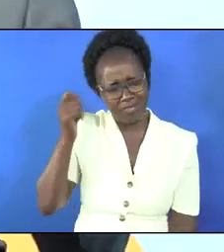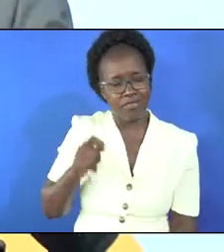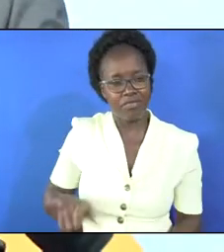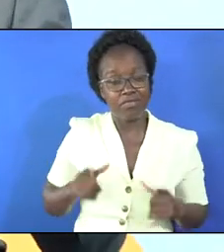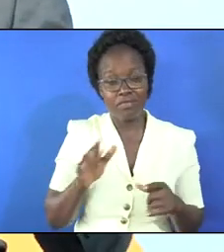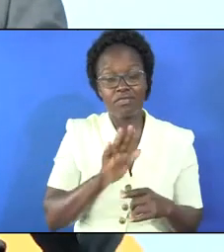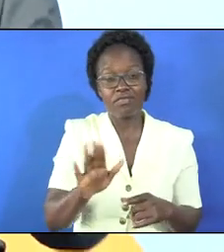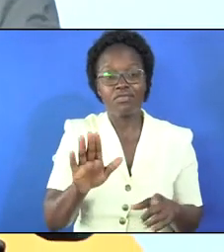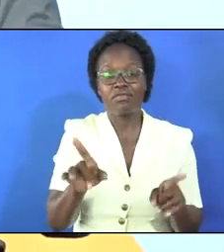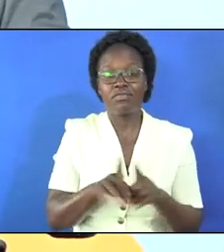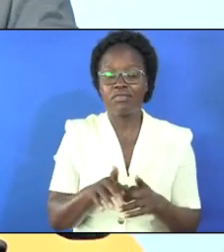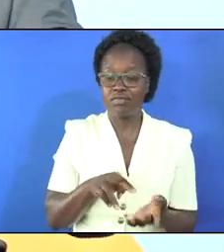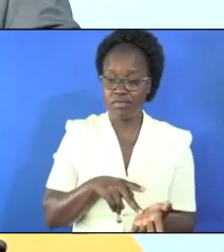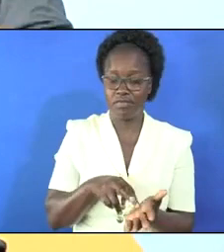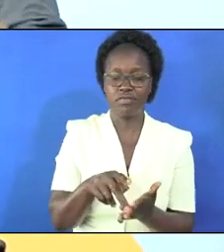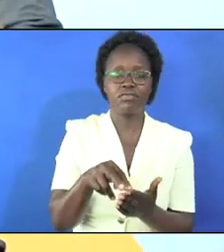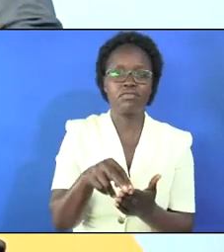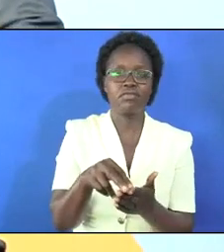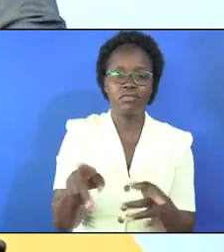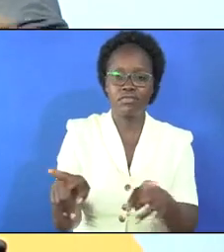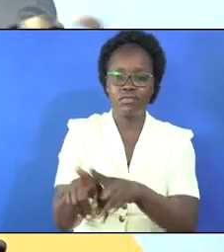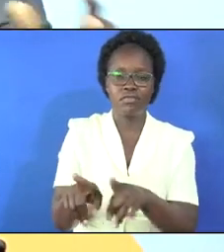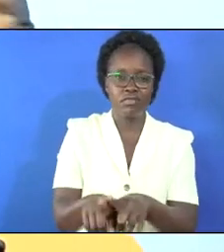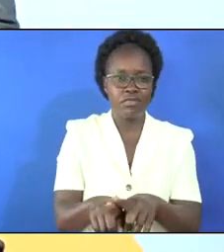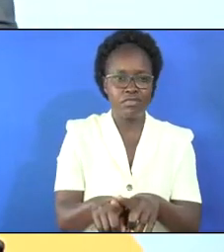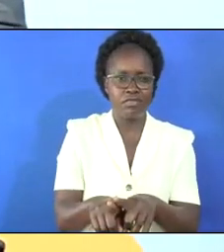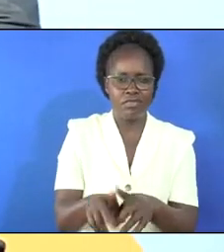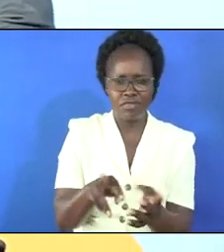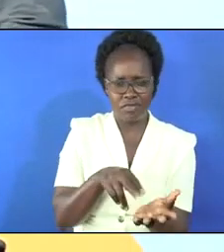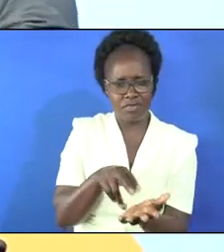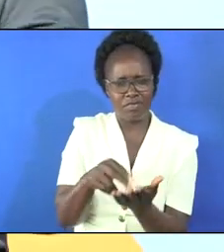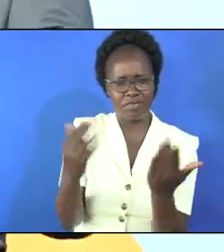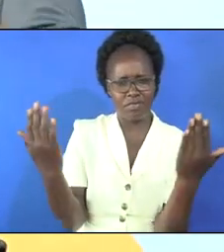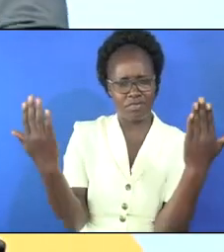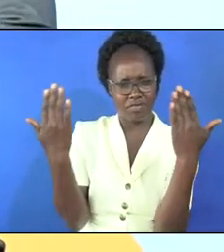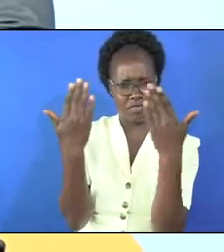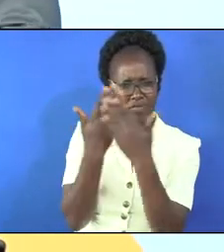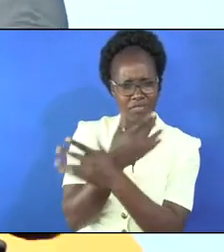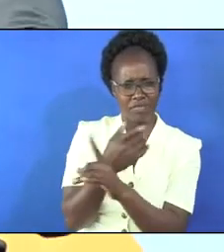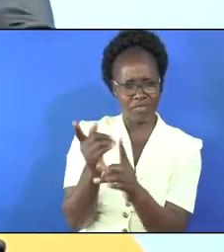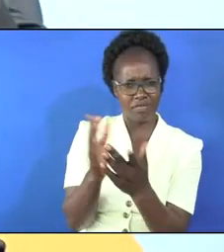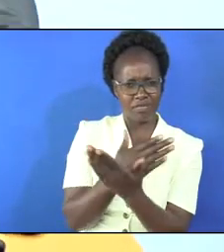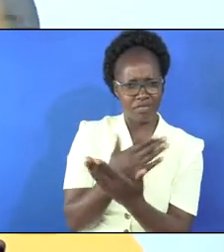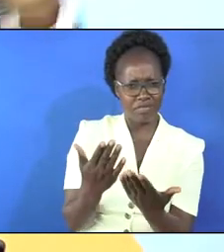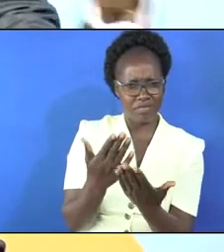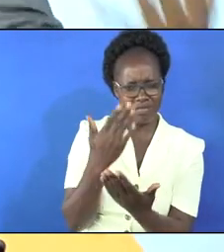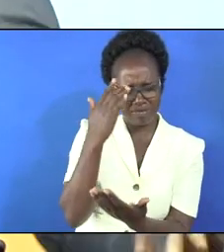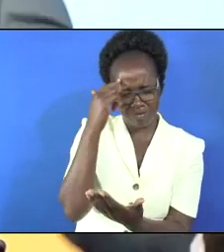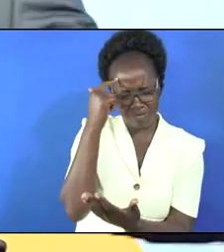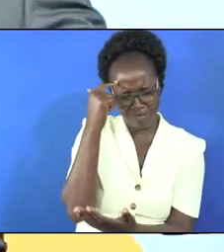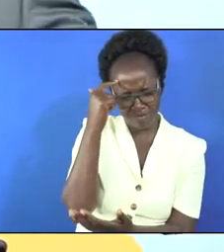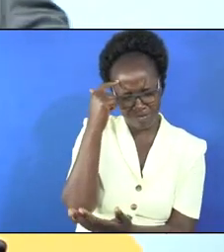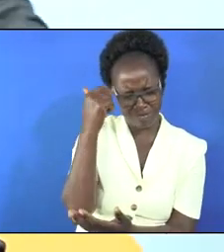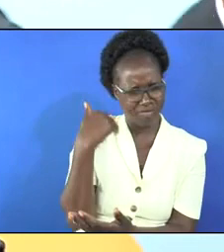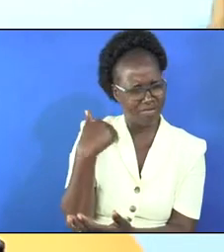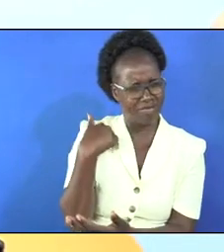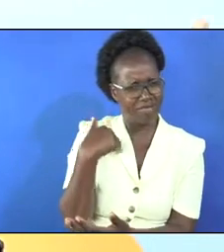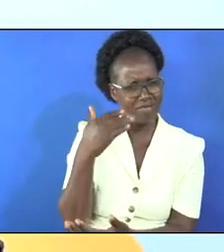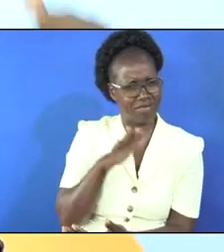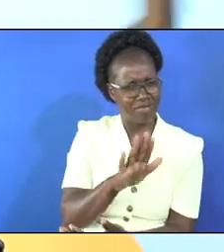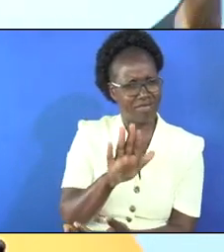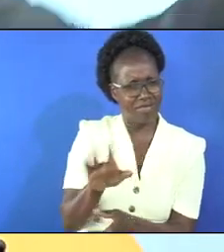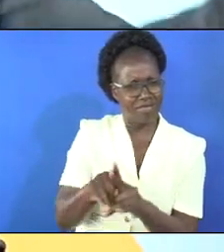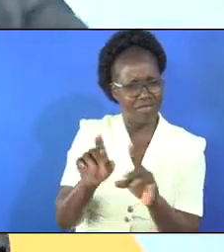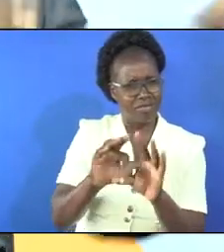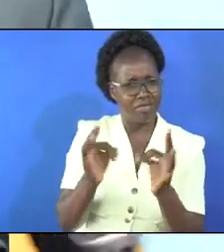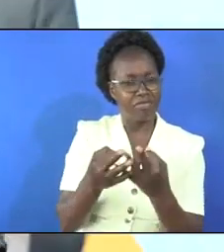even as they were walking alone they are walking at night but something was disturbing their minds as a